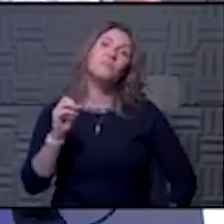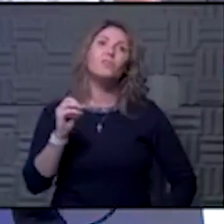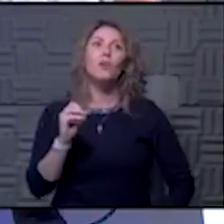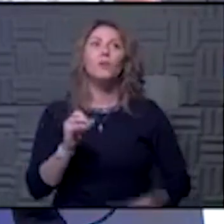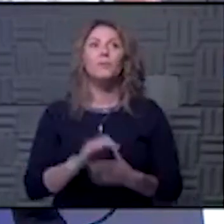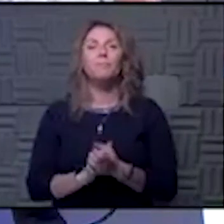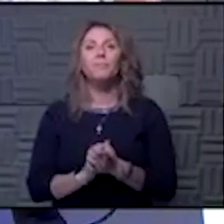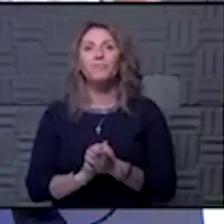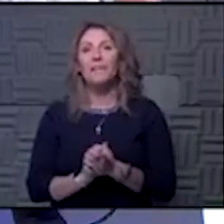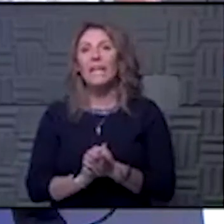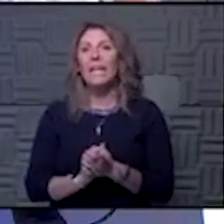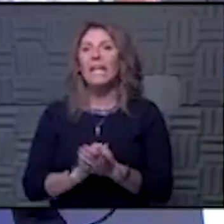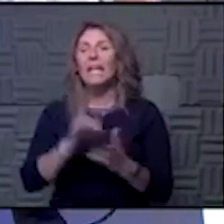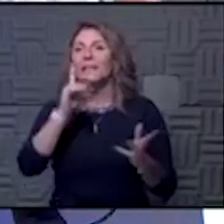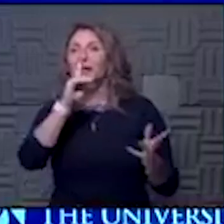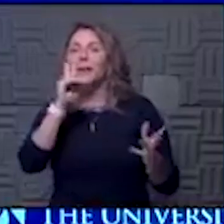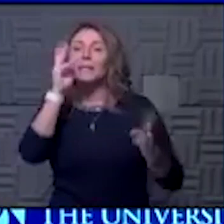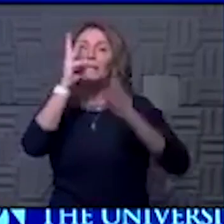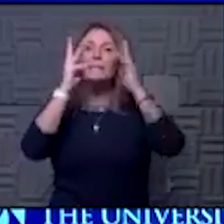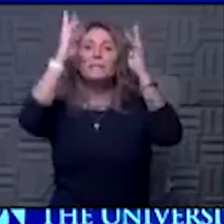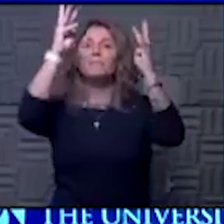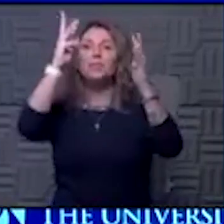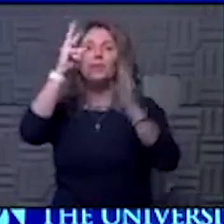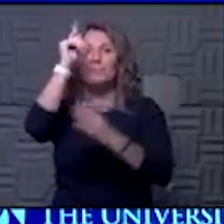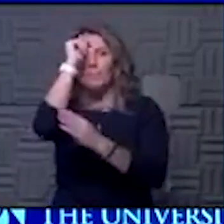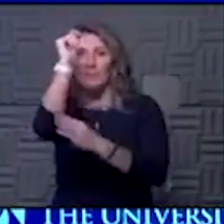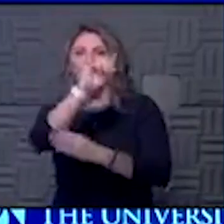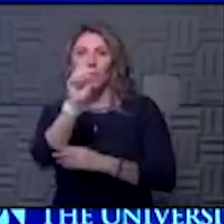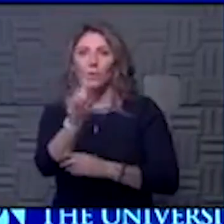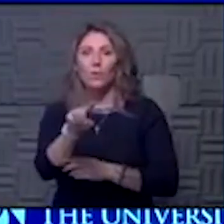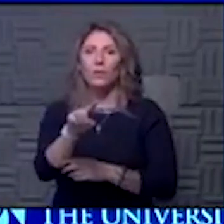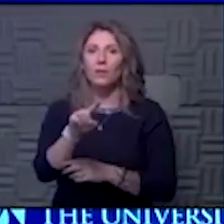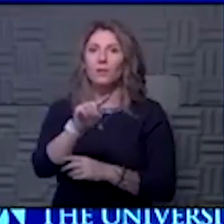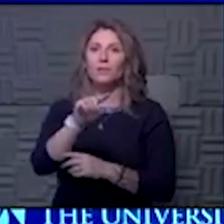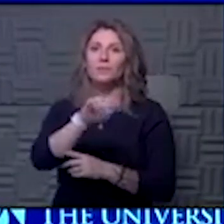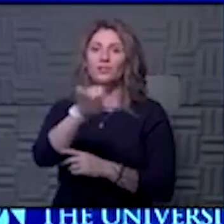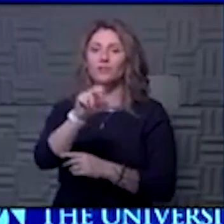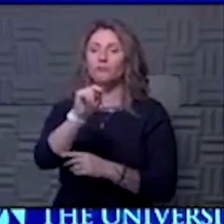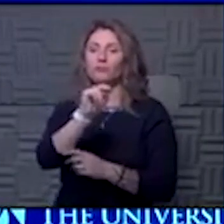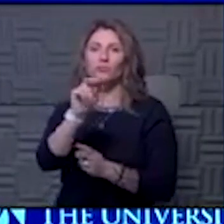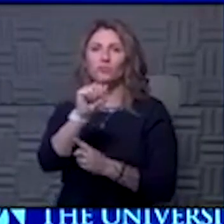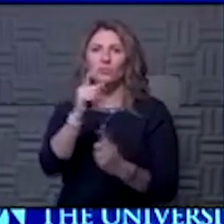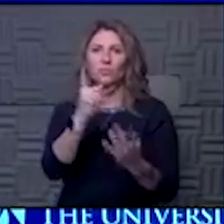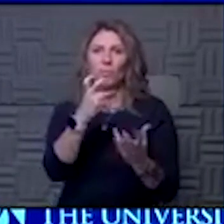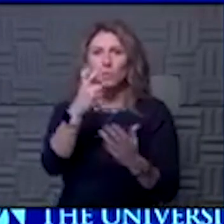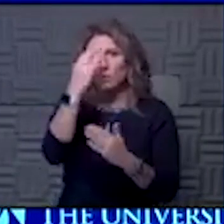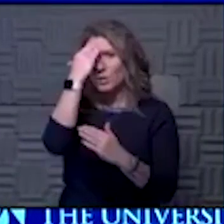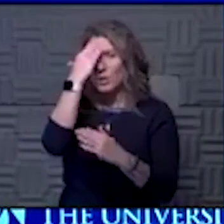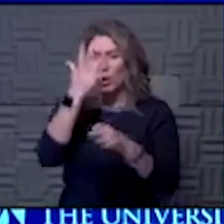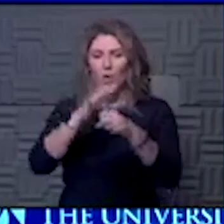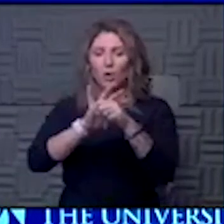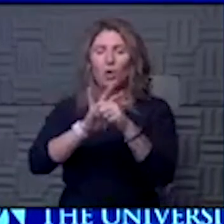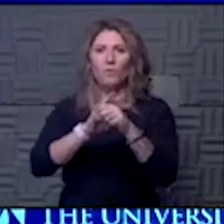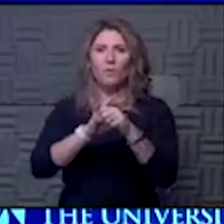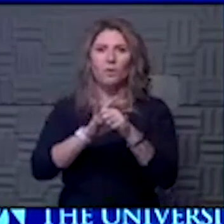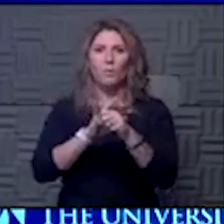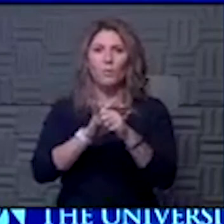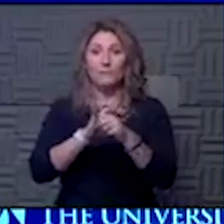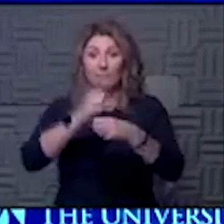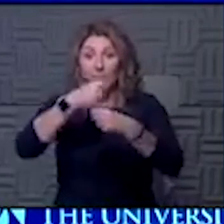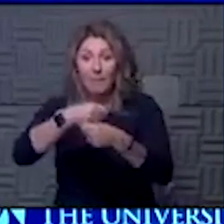So, conspiracy theory question. Jenna wants to know, I continue to hear that COVID was created and released.